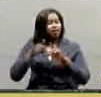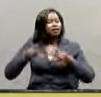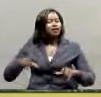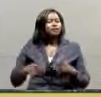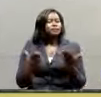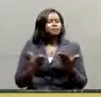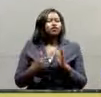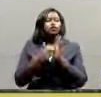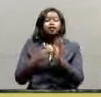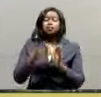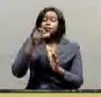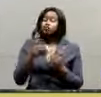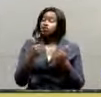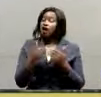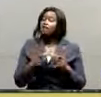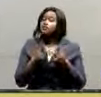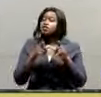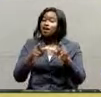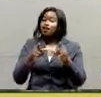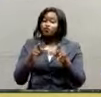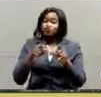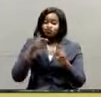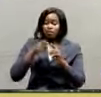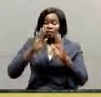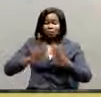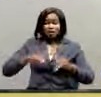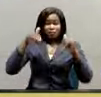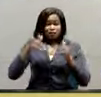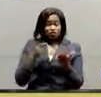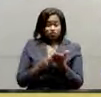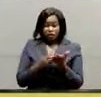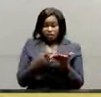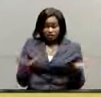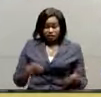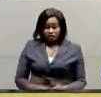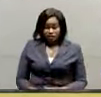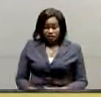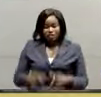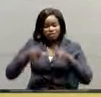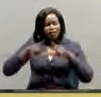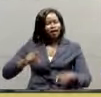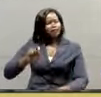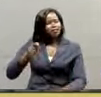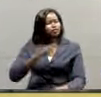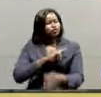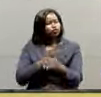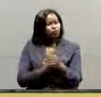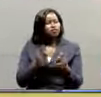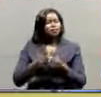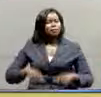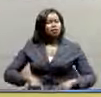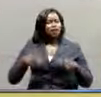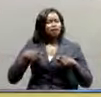a person having a title to the parliament of Uganda. Land is a key resource on which life rests.